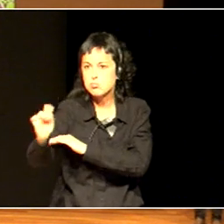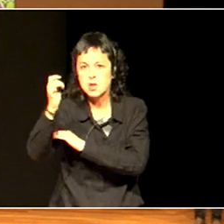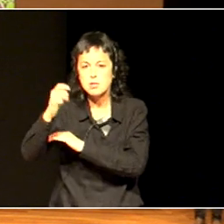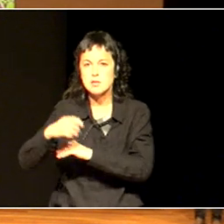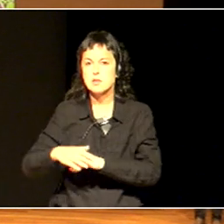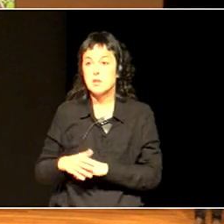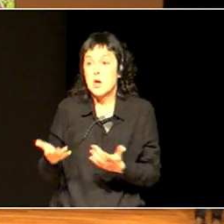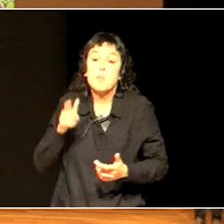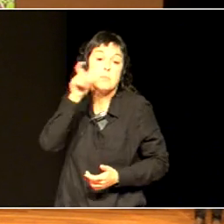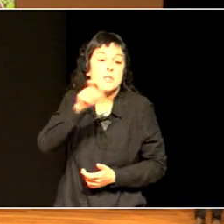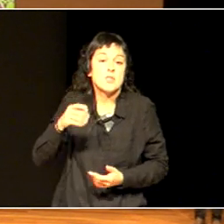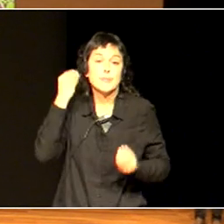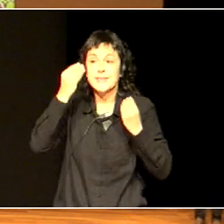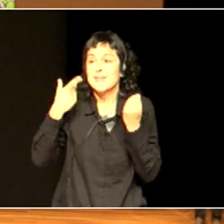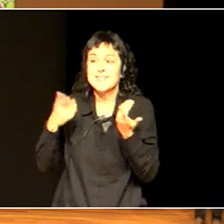achievement.